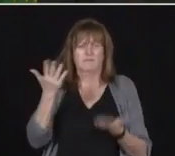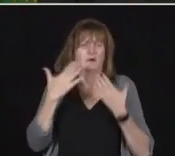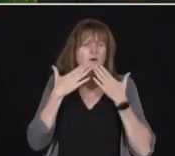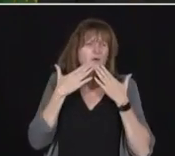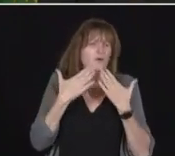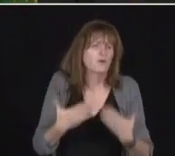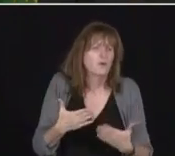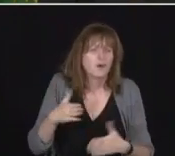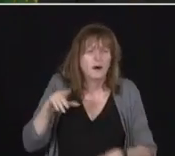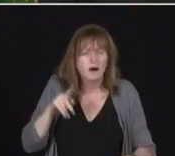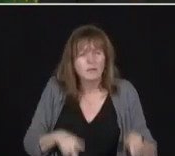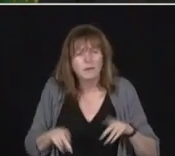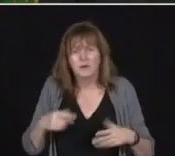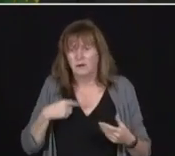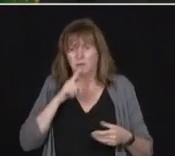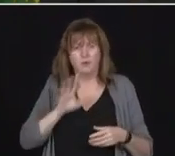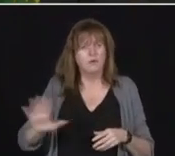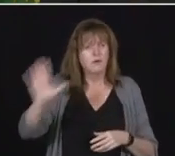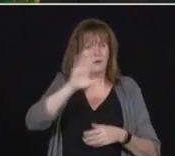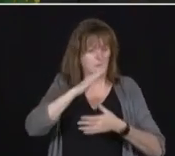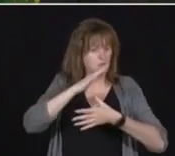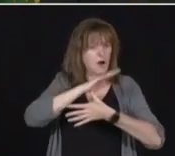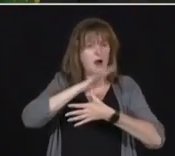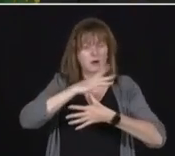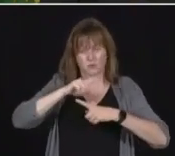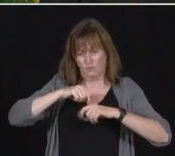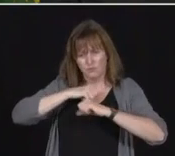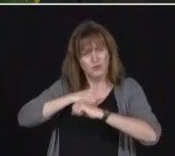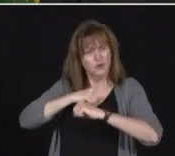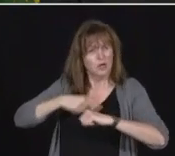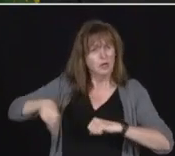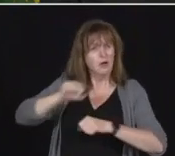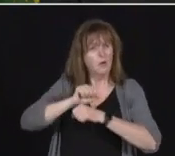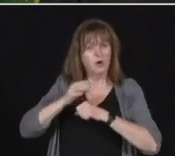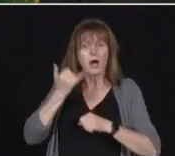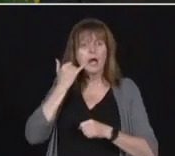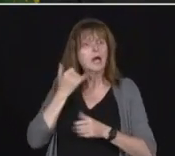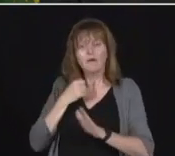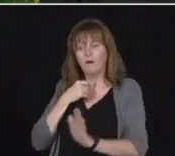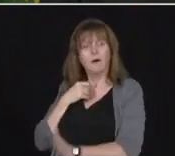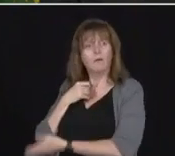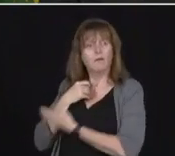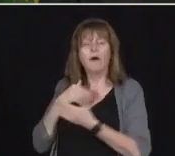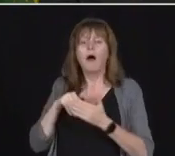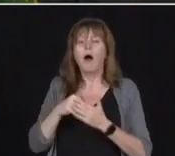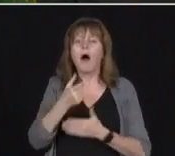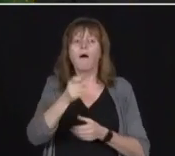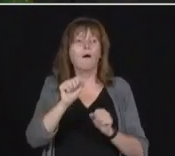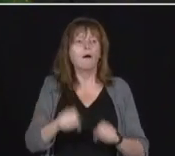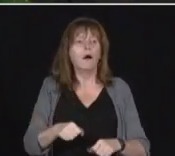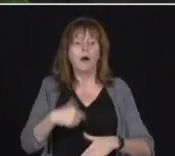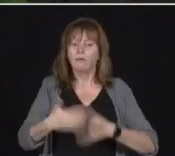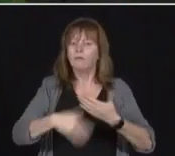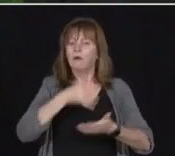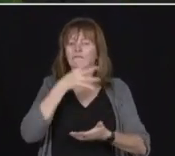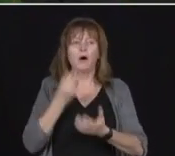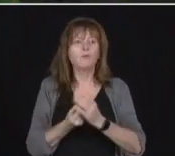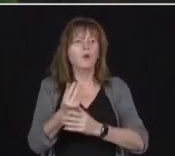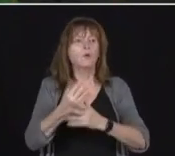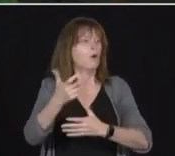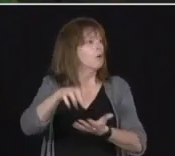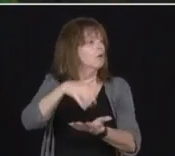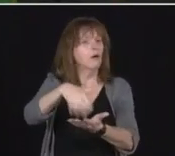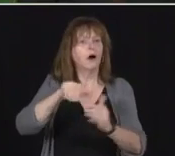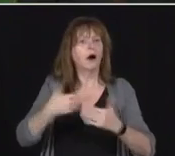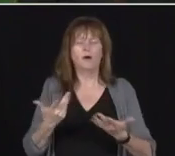their number one priority is to protect their workers. Because without protecting their workers, they won't be able to get their crops out. So I know the farmers are